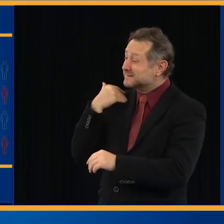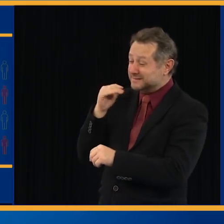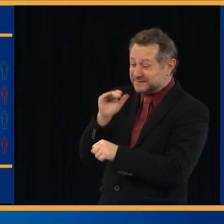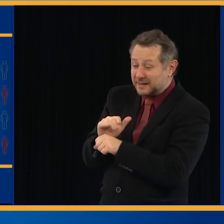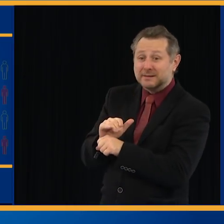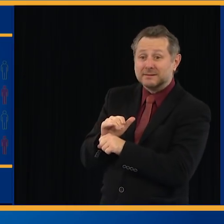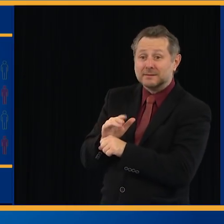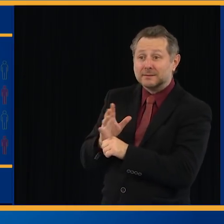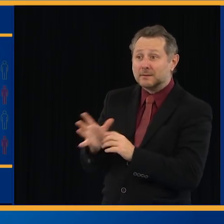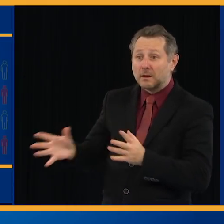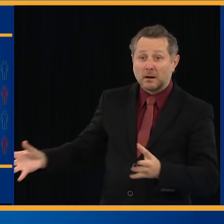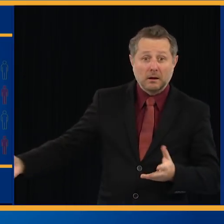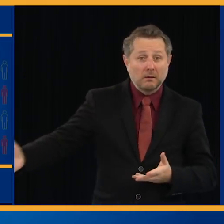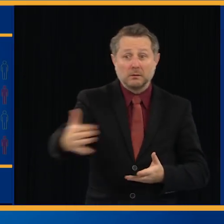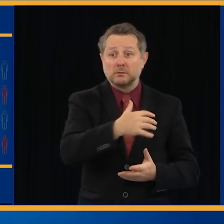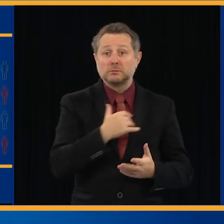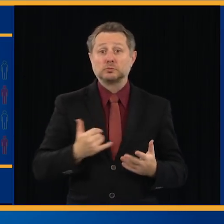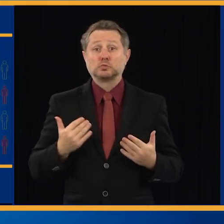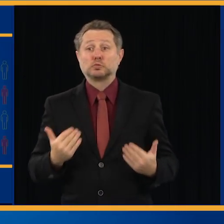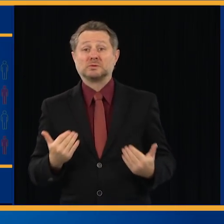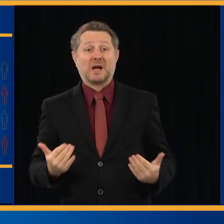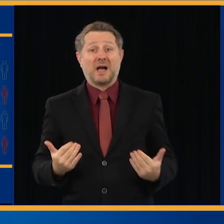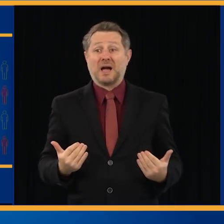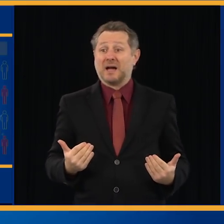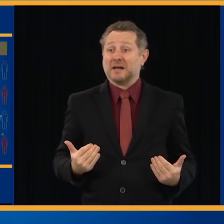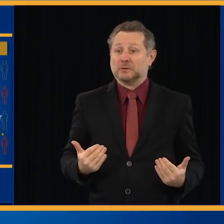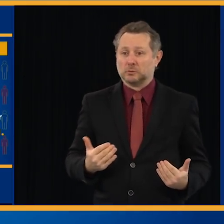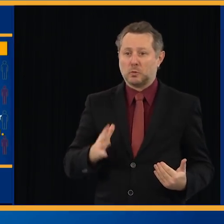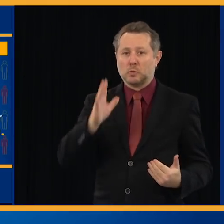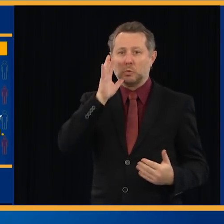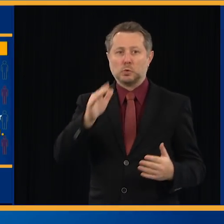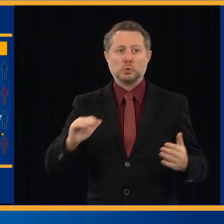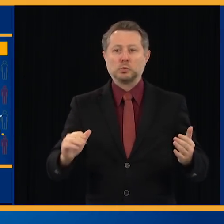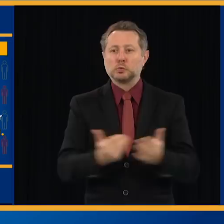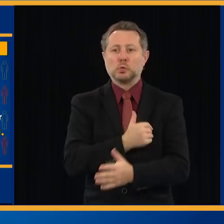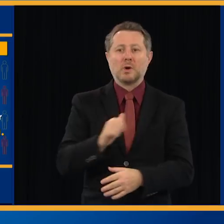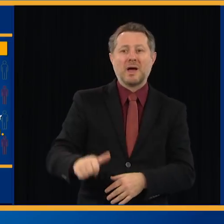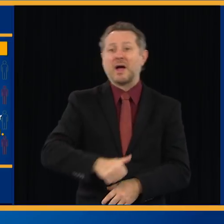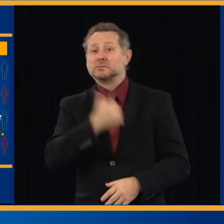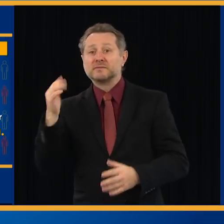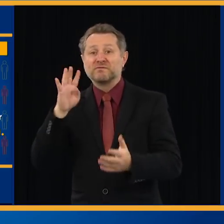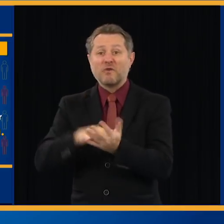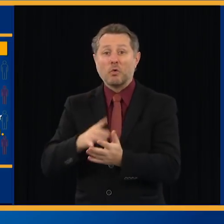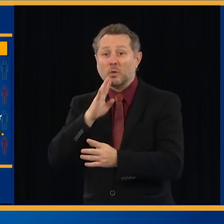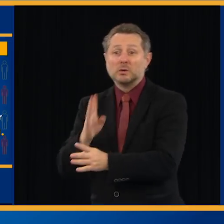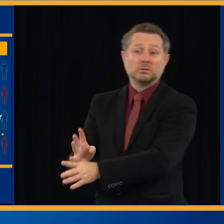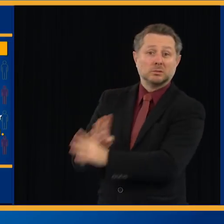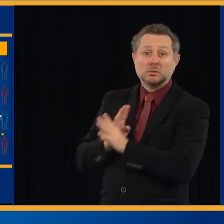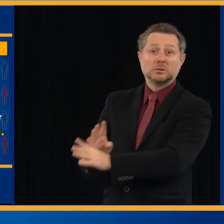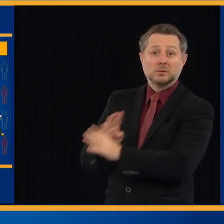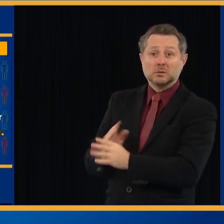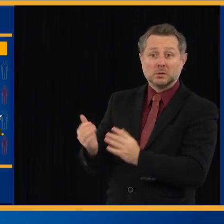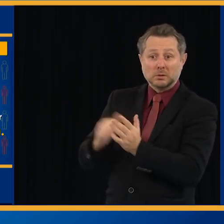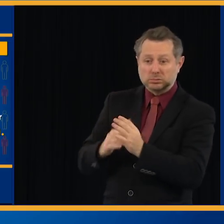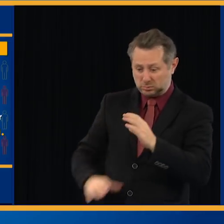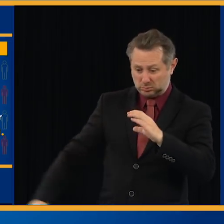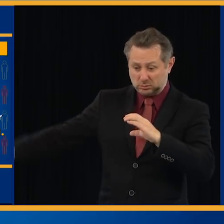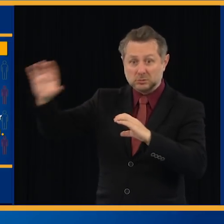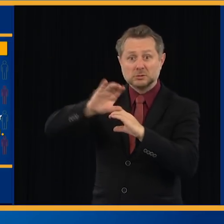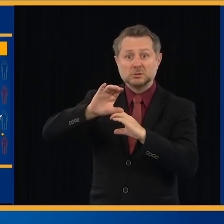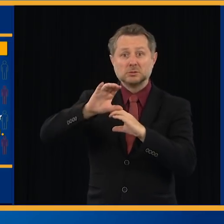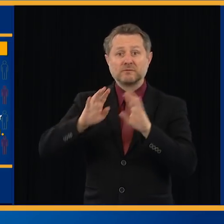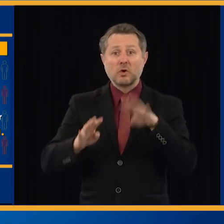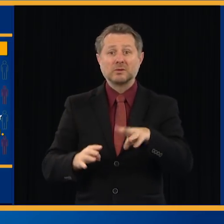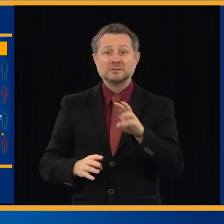4,681 people. So just think of the scale of the operation. Last week, we announced that Michael